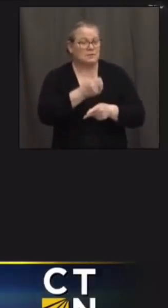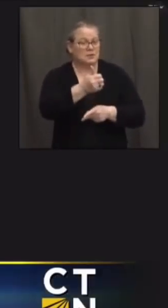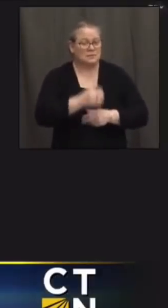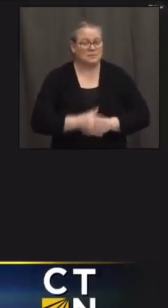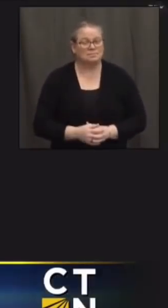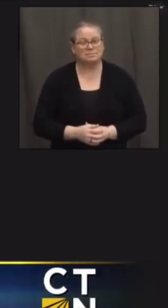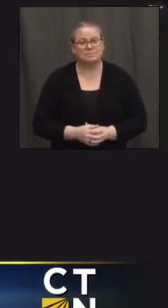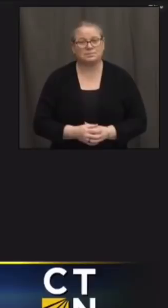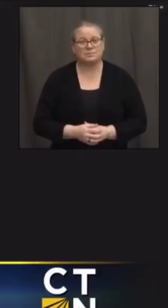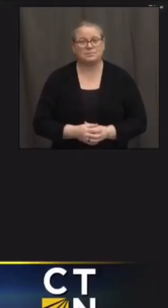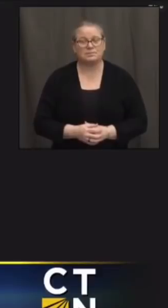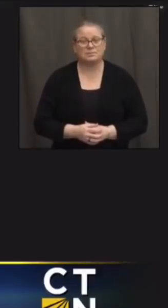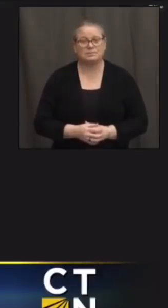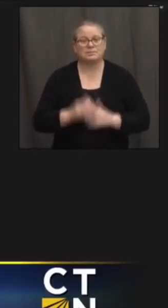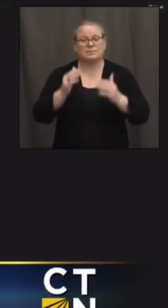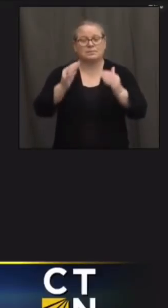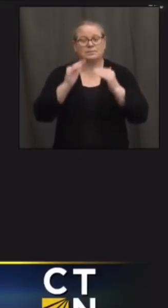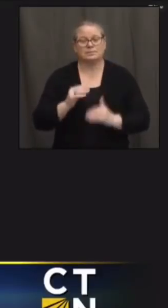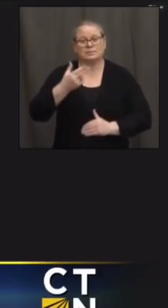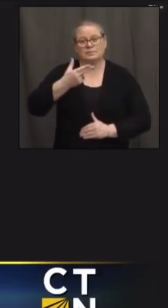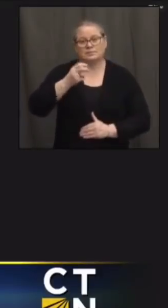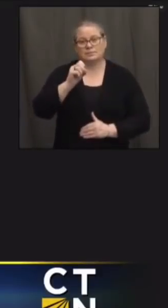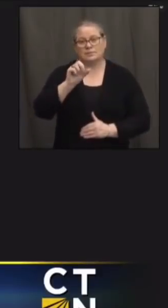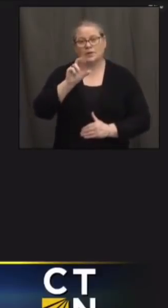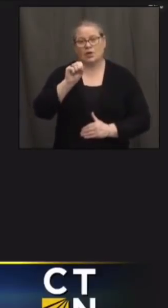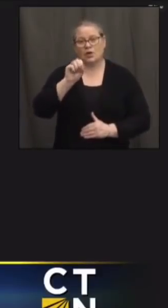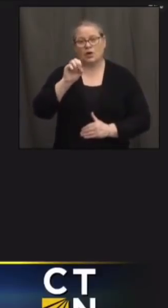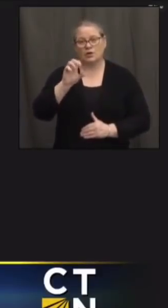hearst connecticut media